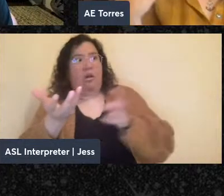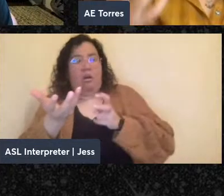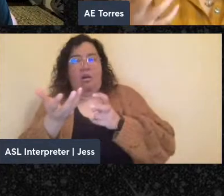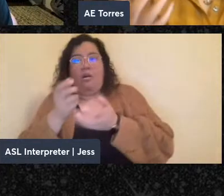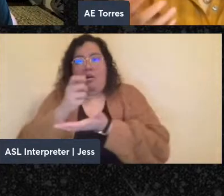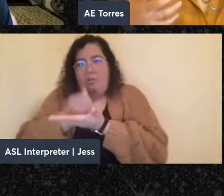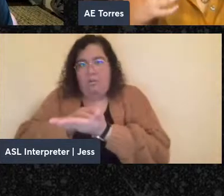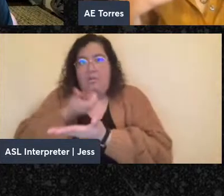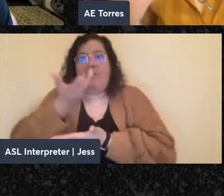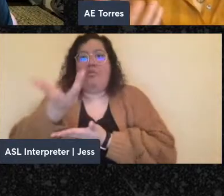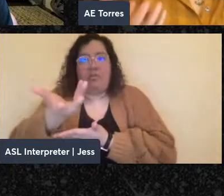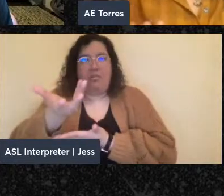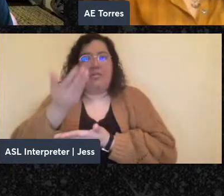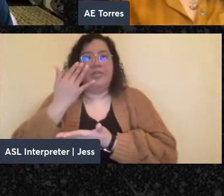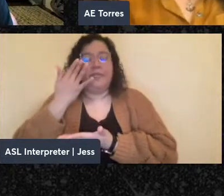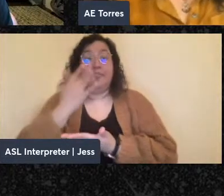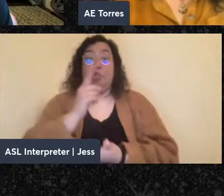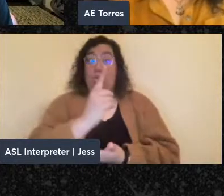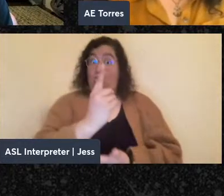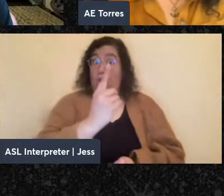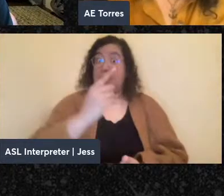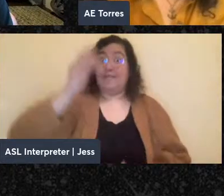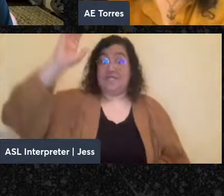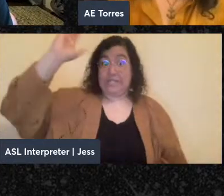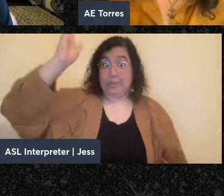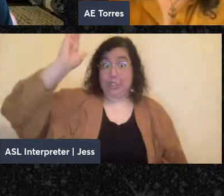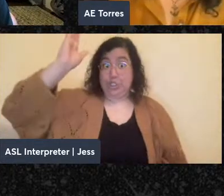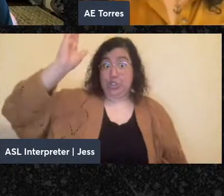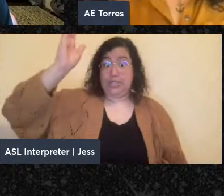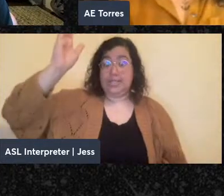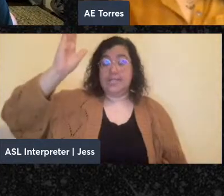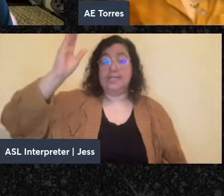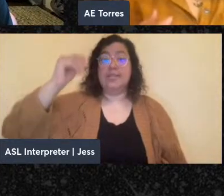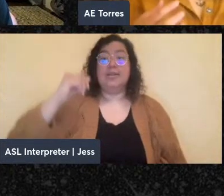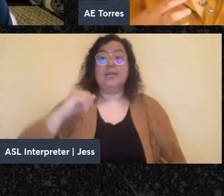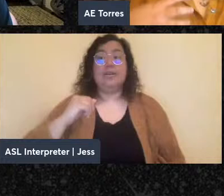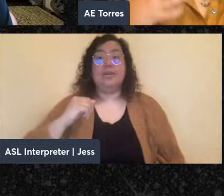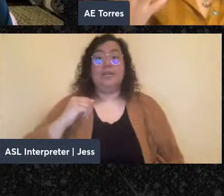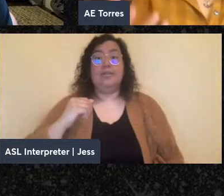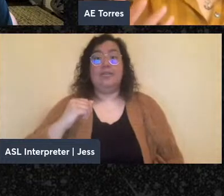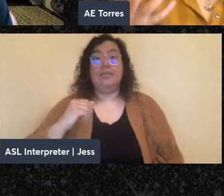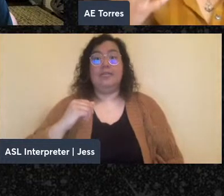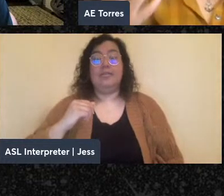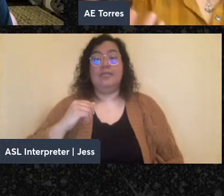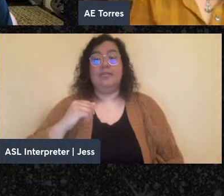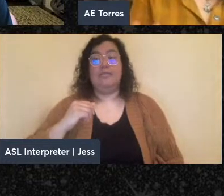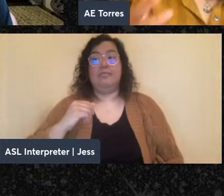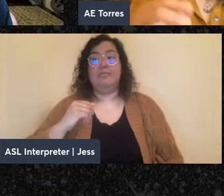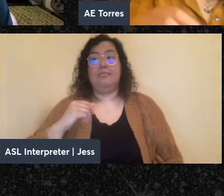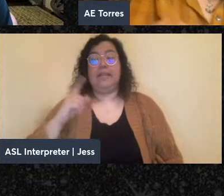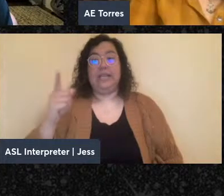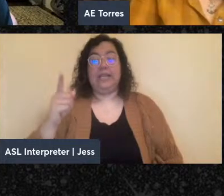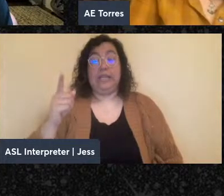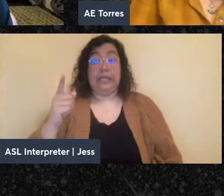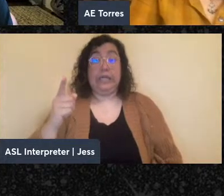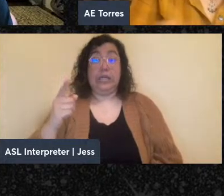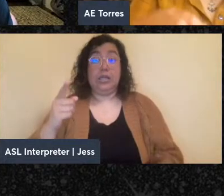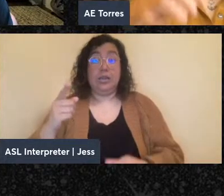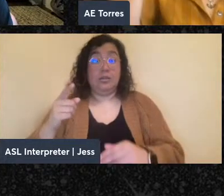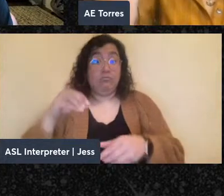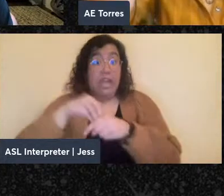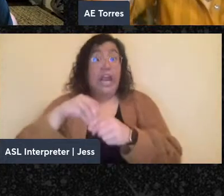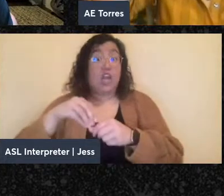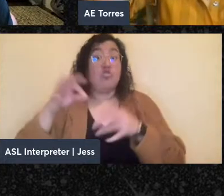of the speeches that Spies gave in court, he